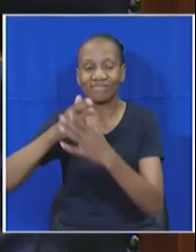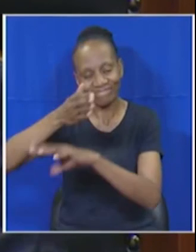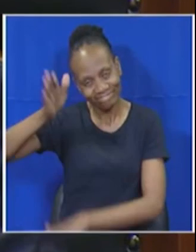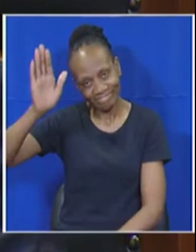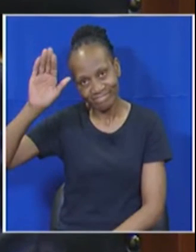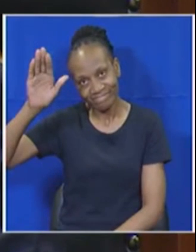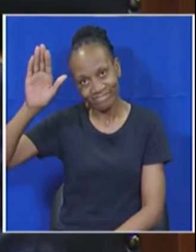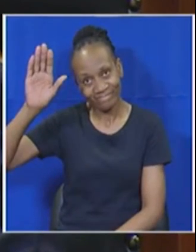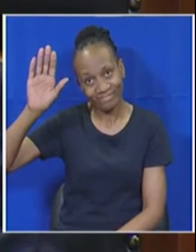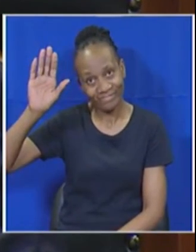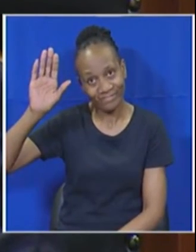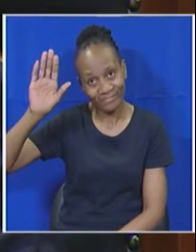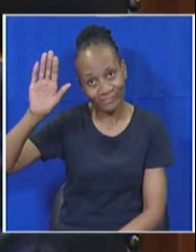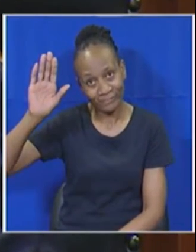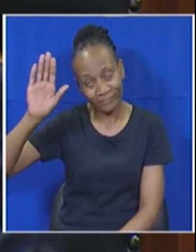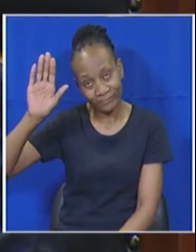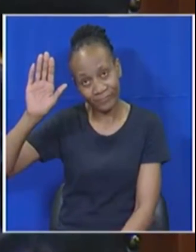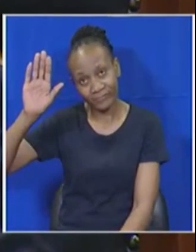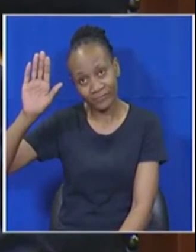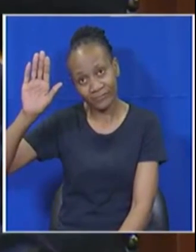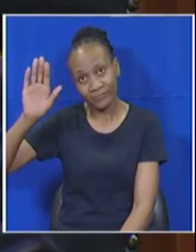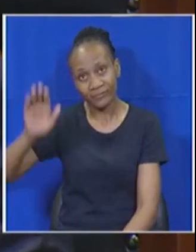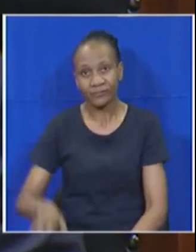for appropriate dealing with in the House.